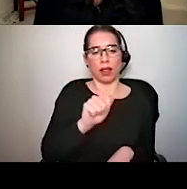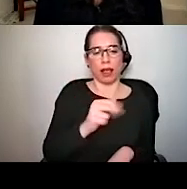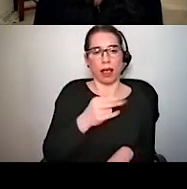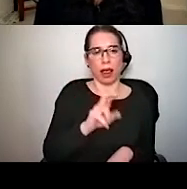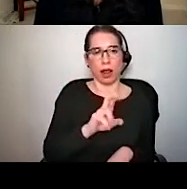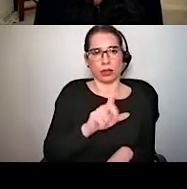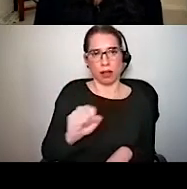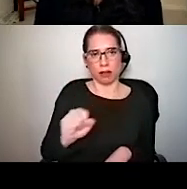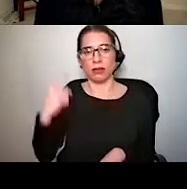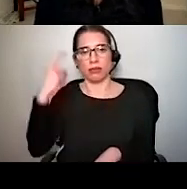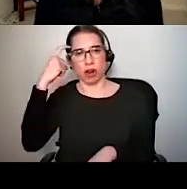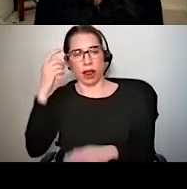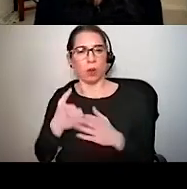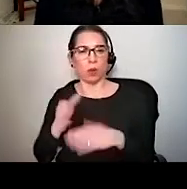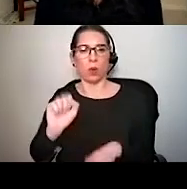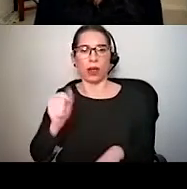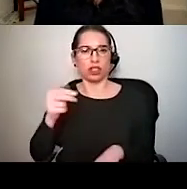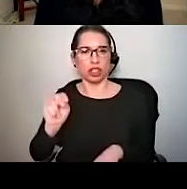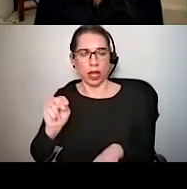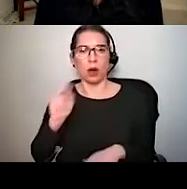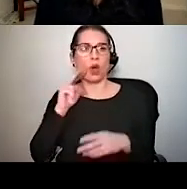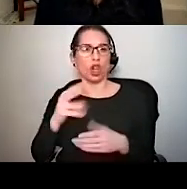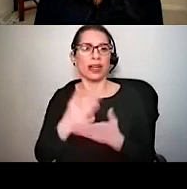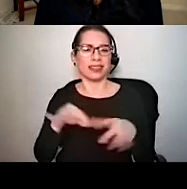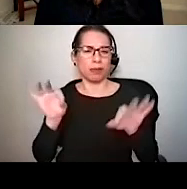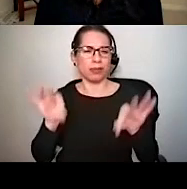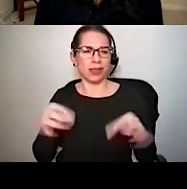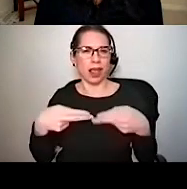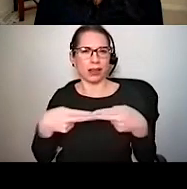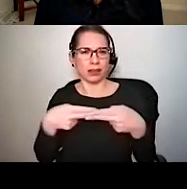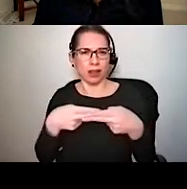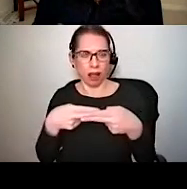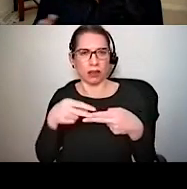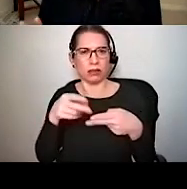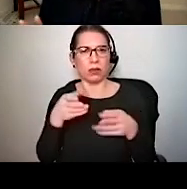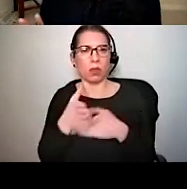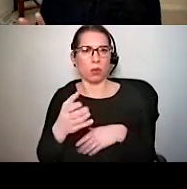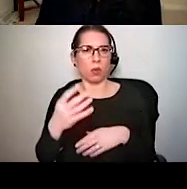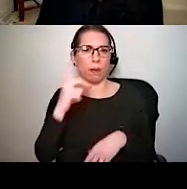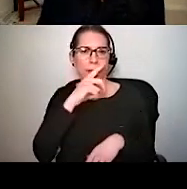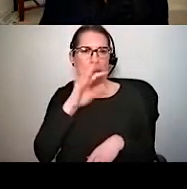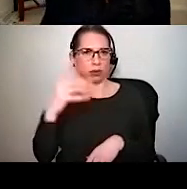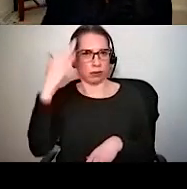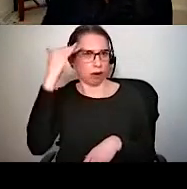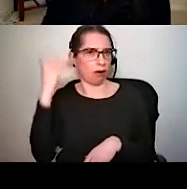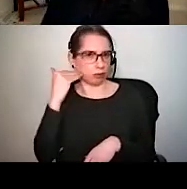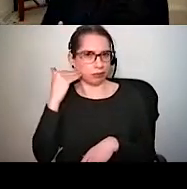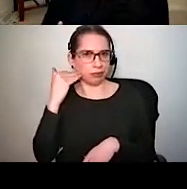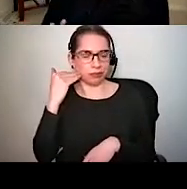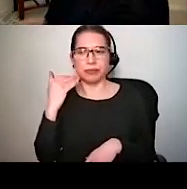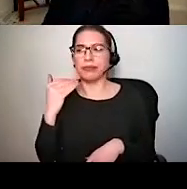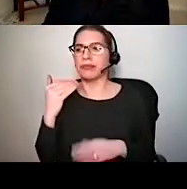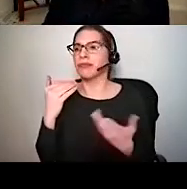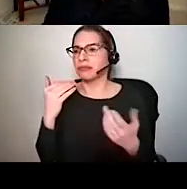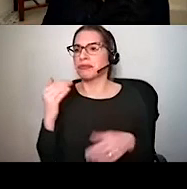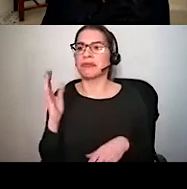to look at a series of stained histological slices through the skull of the mouse. We're going to spend some time on this slide. So feel free